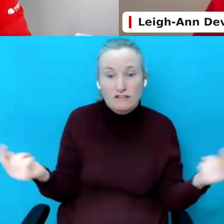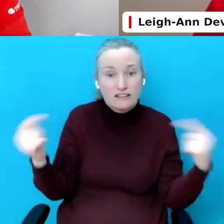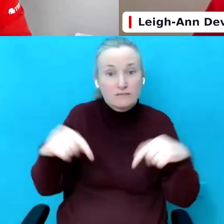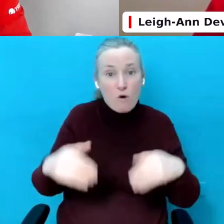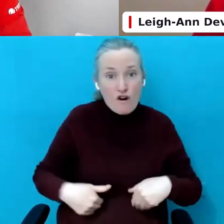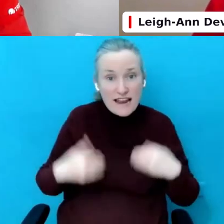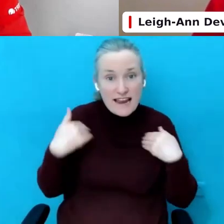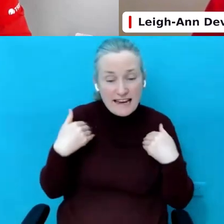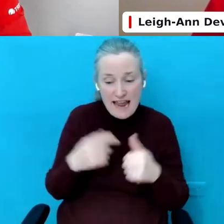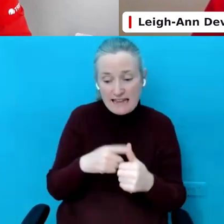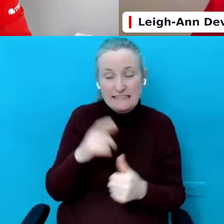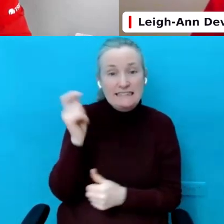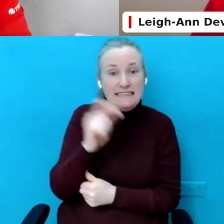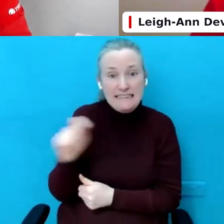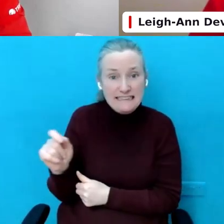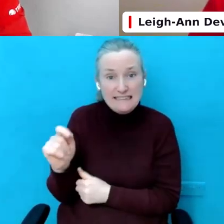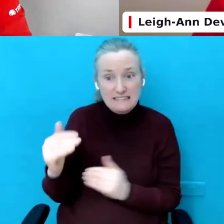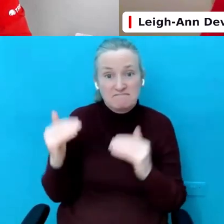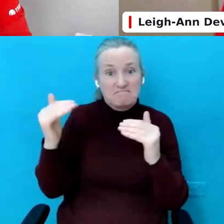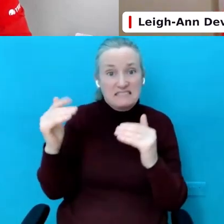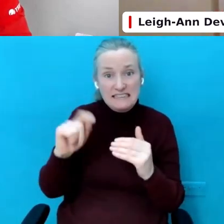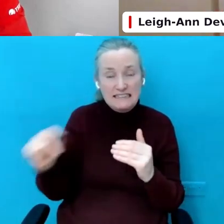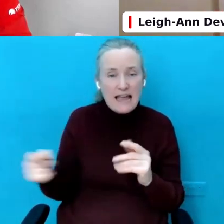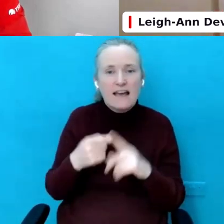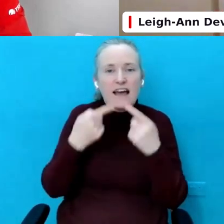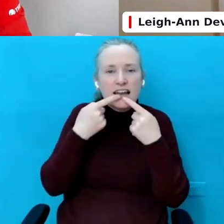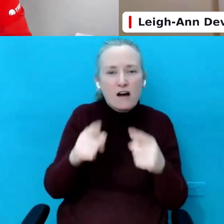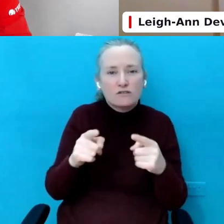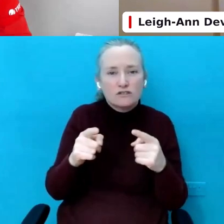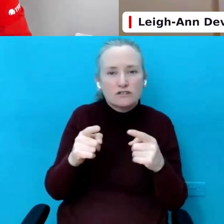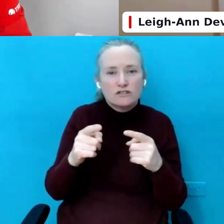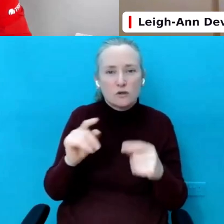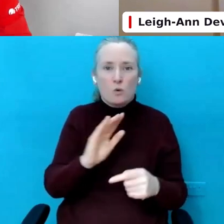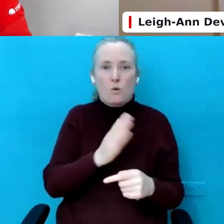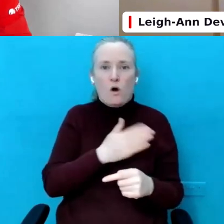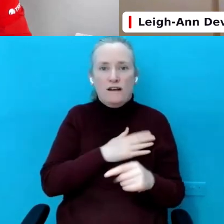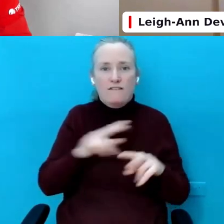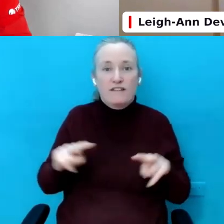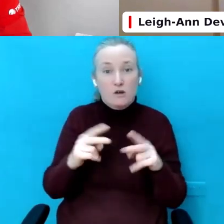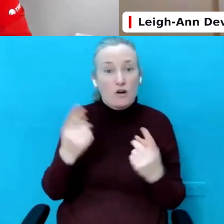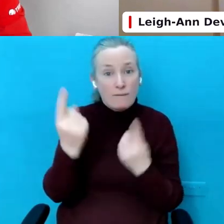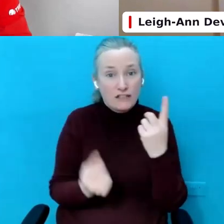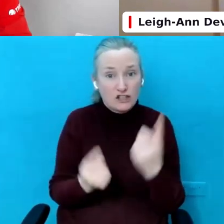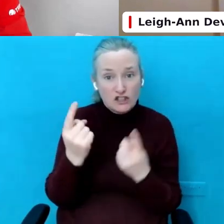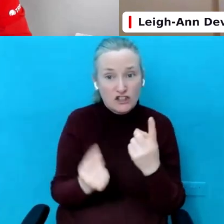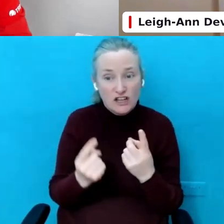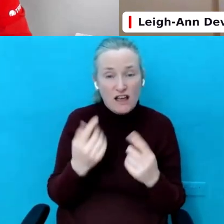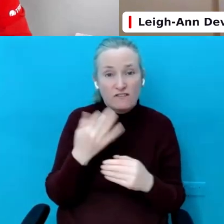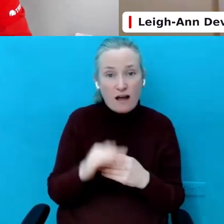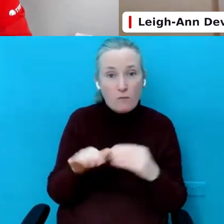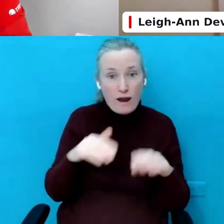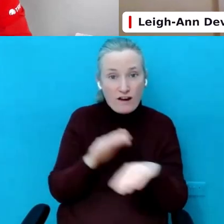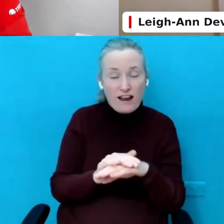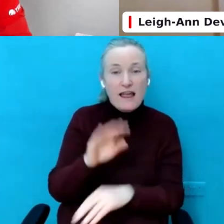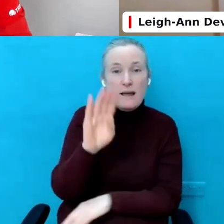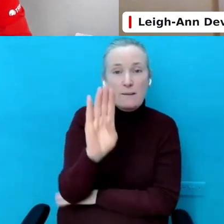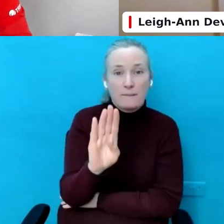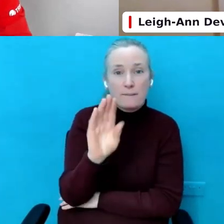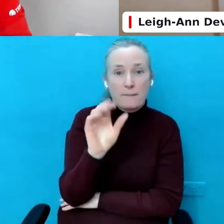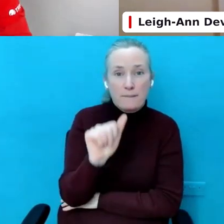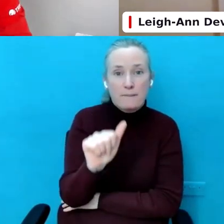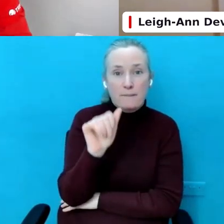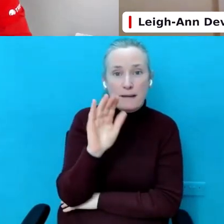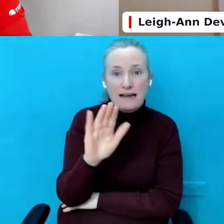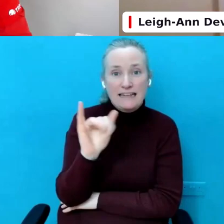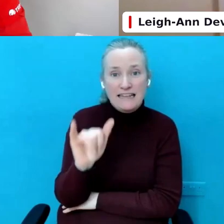and we announced the winners of our video competition who are from Ballyhigh in County Kerry. And from